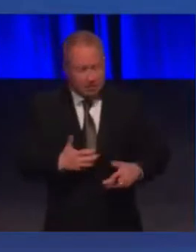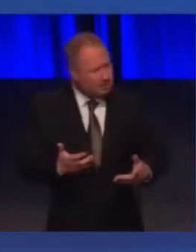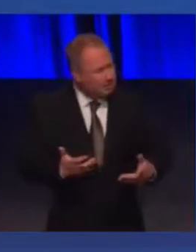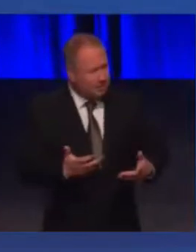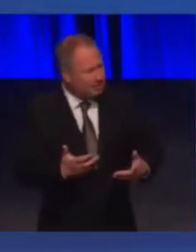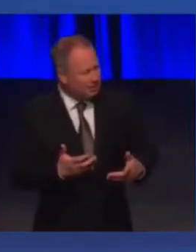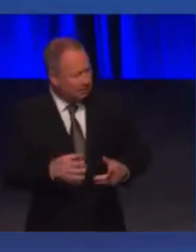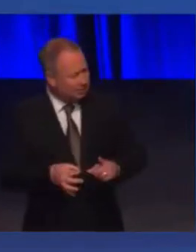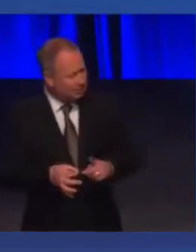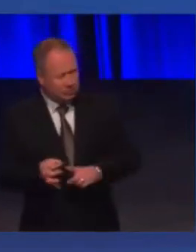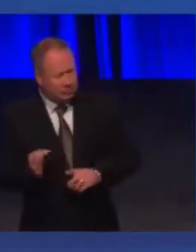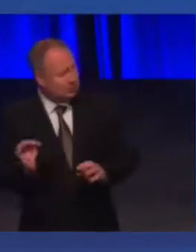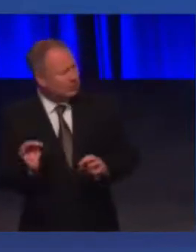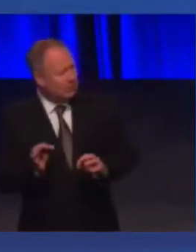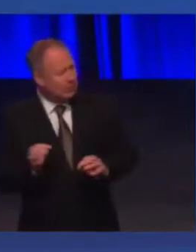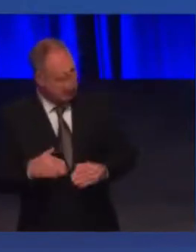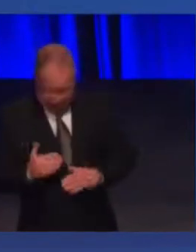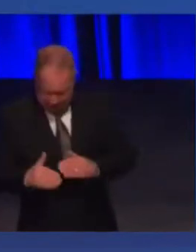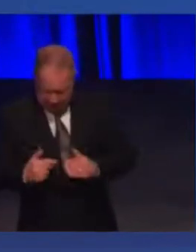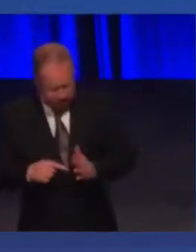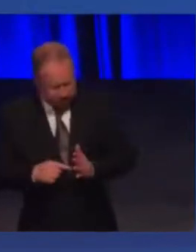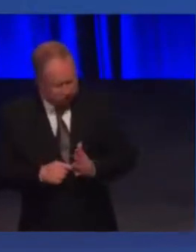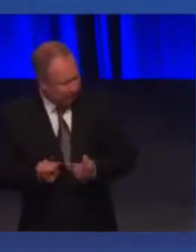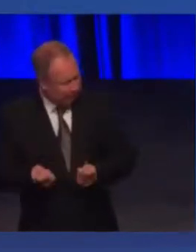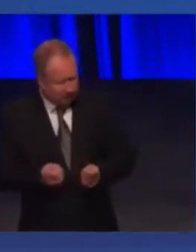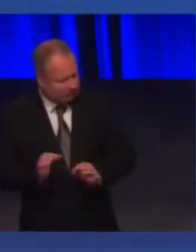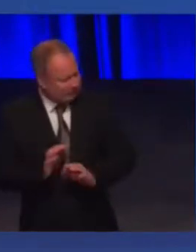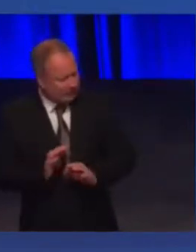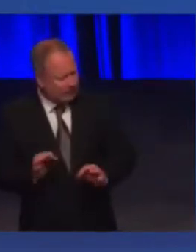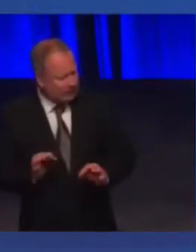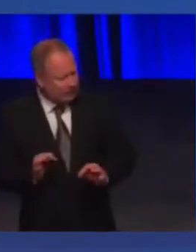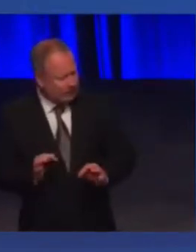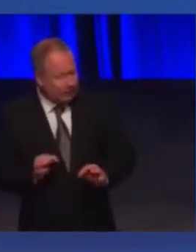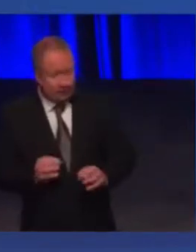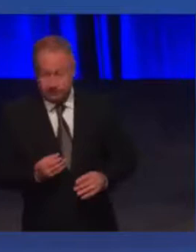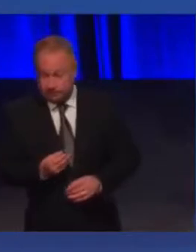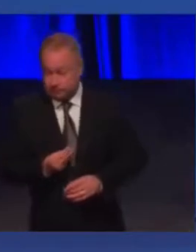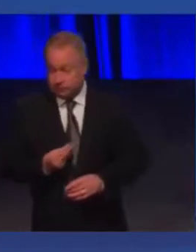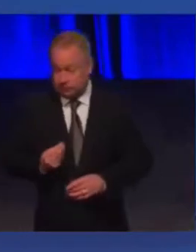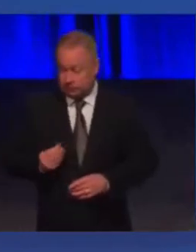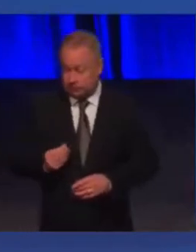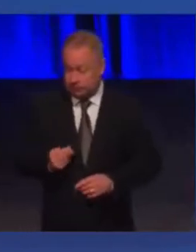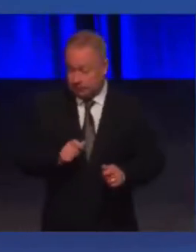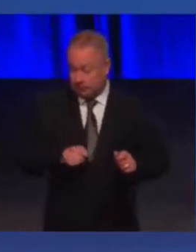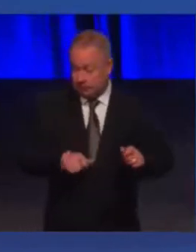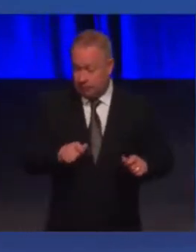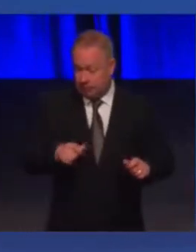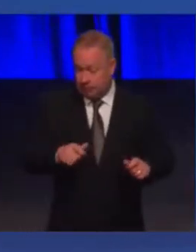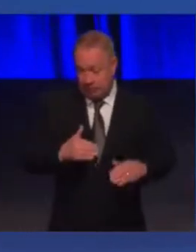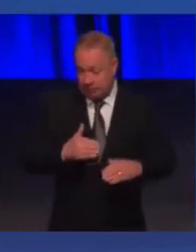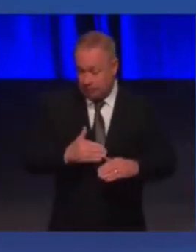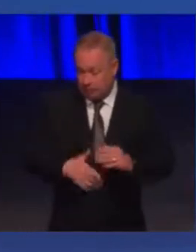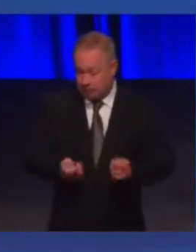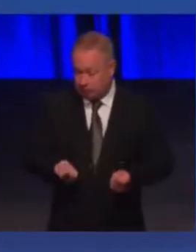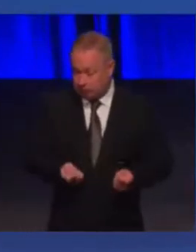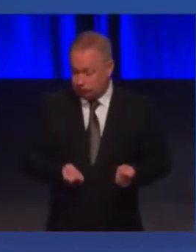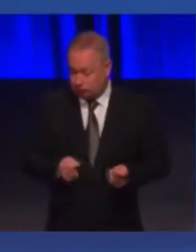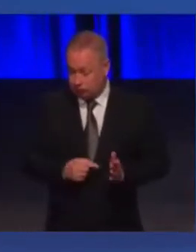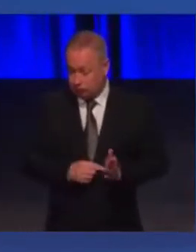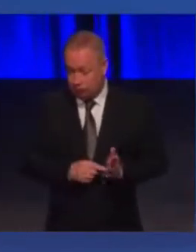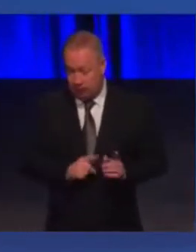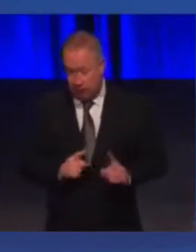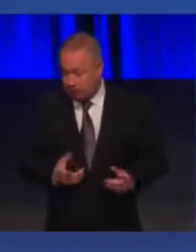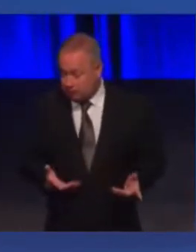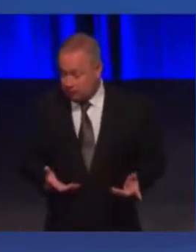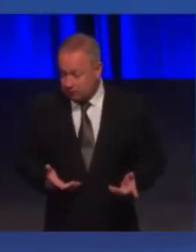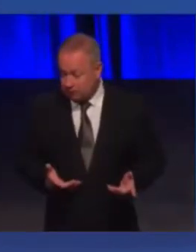progress that our wee boy was making in toilet training that there are some people who never gain control of their bladder and bowels